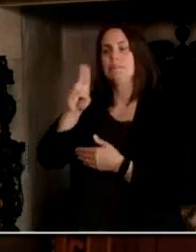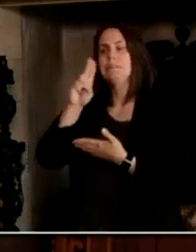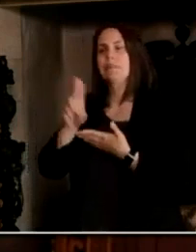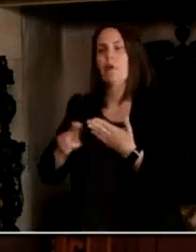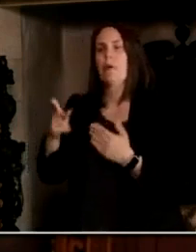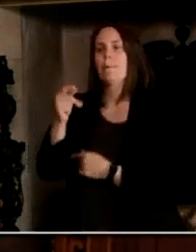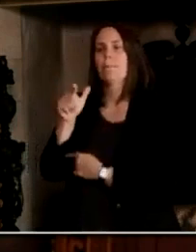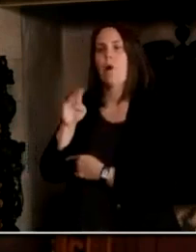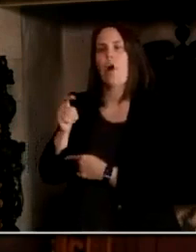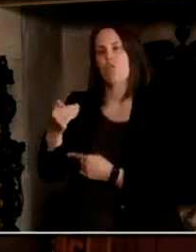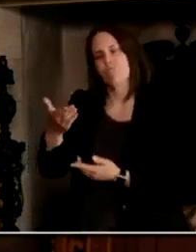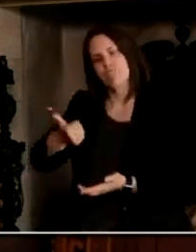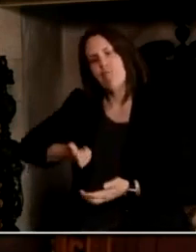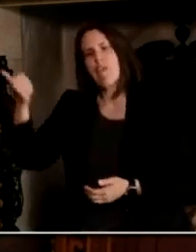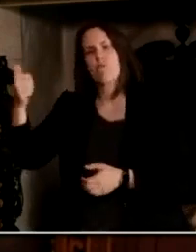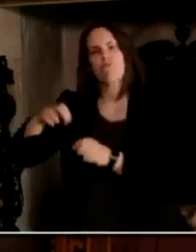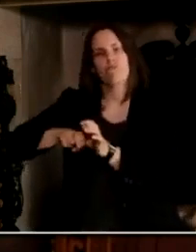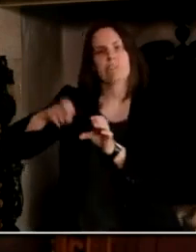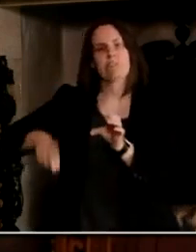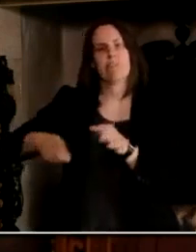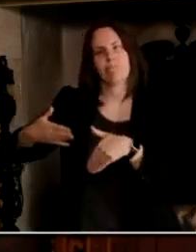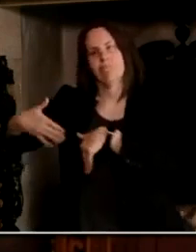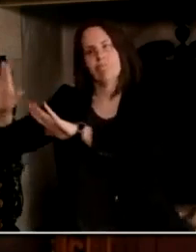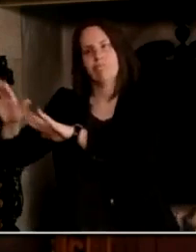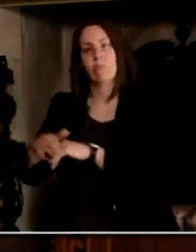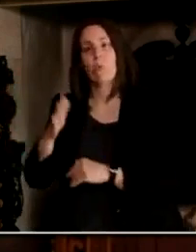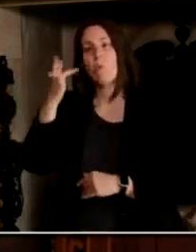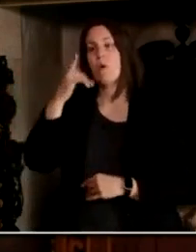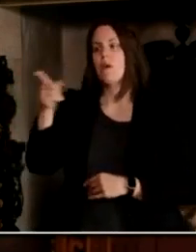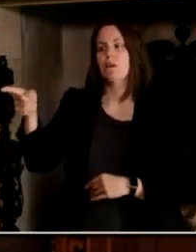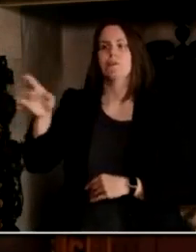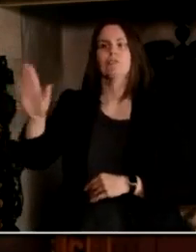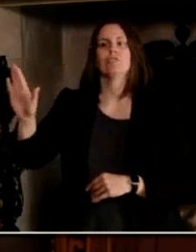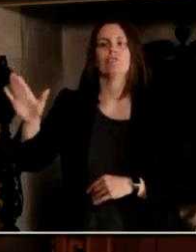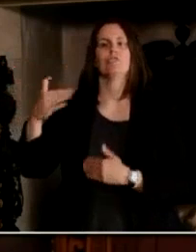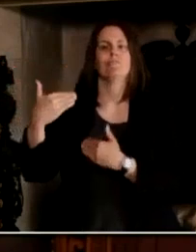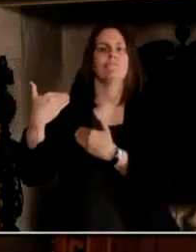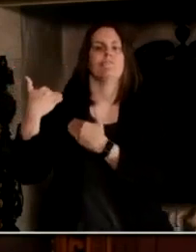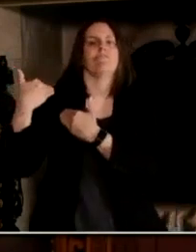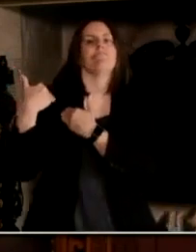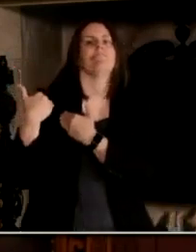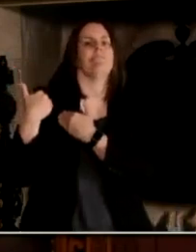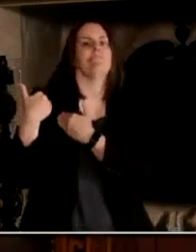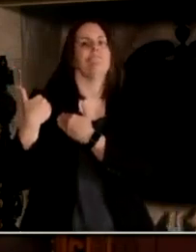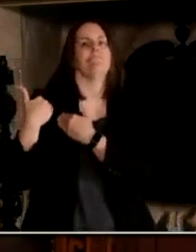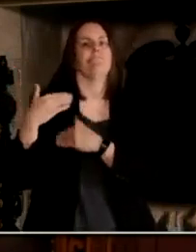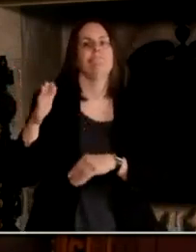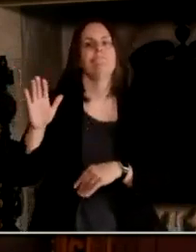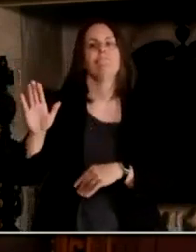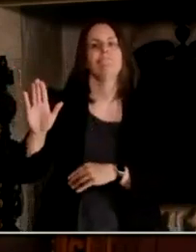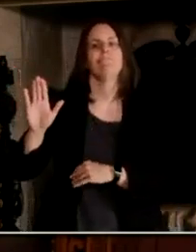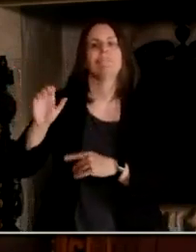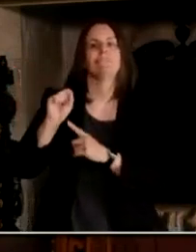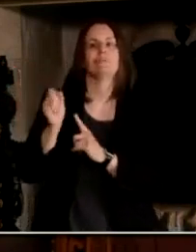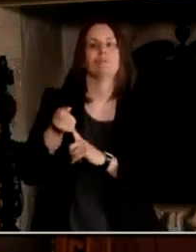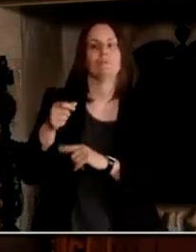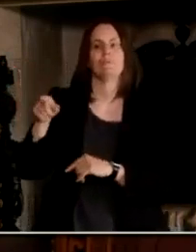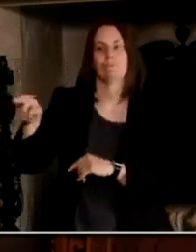and is killing Wisconsin. Senator Tiffany, please, you just want an election, just relax.